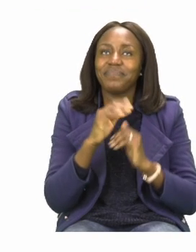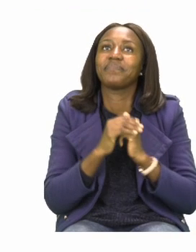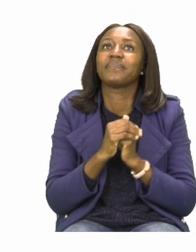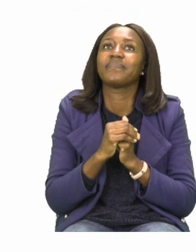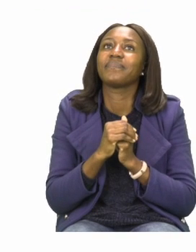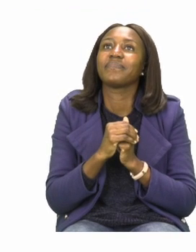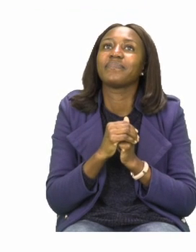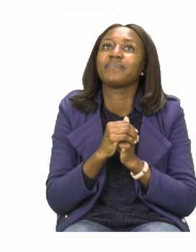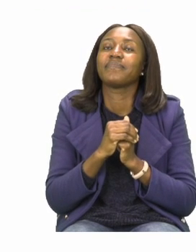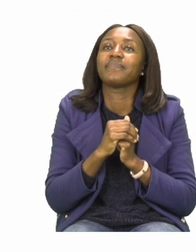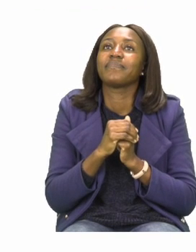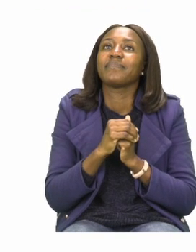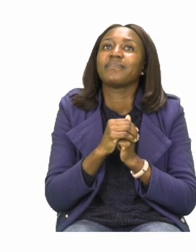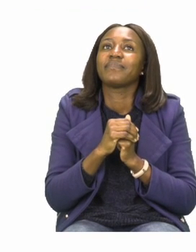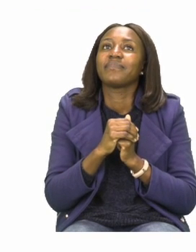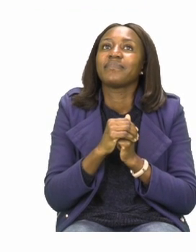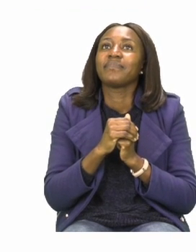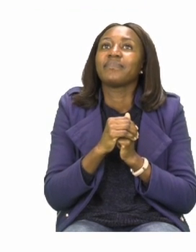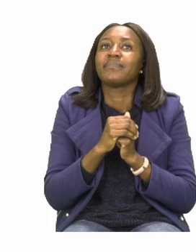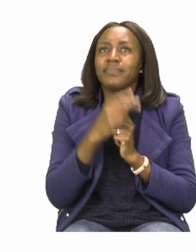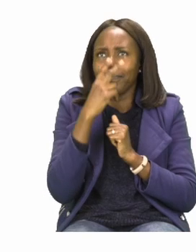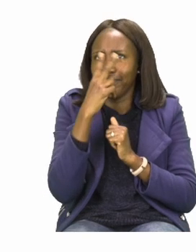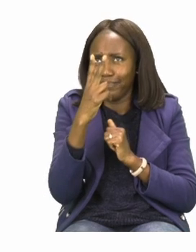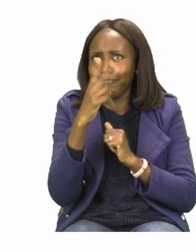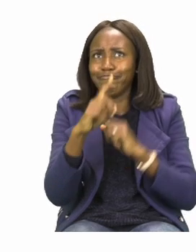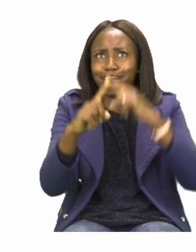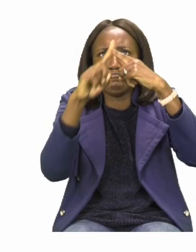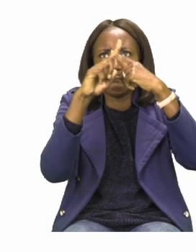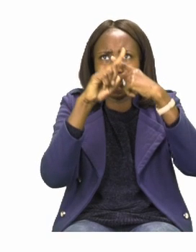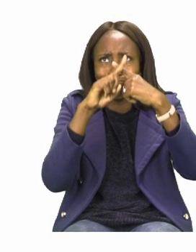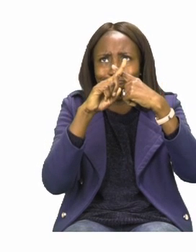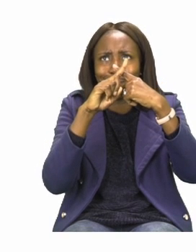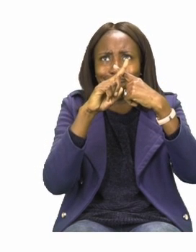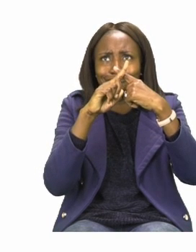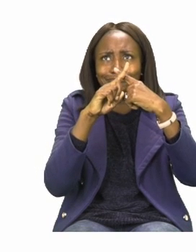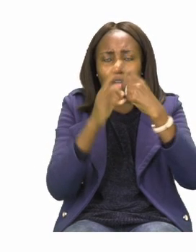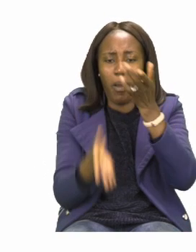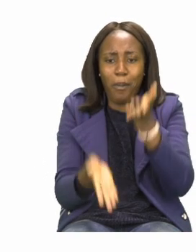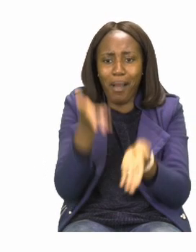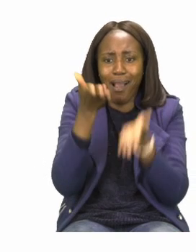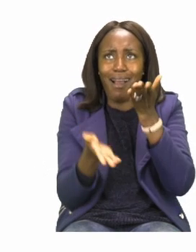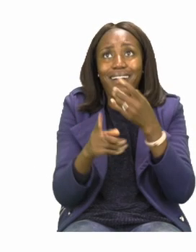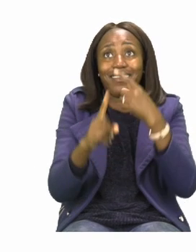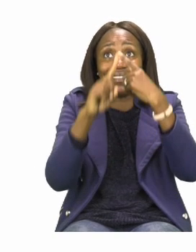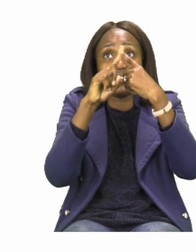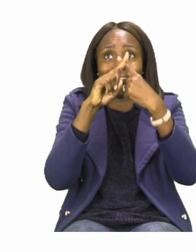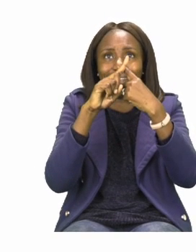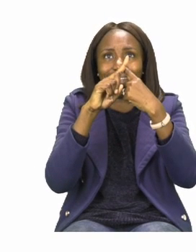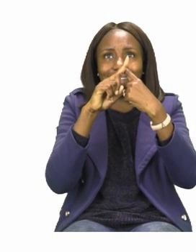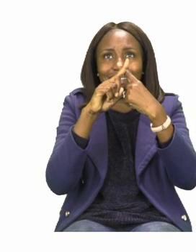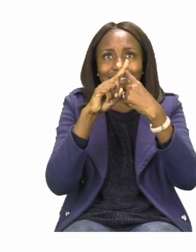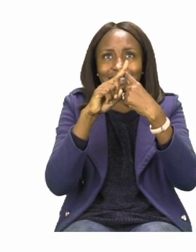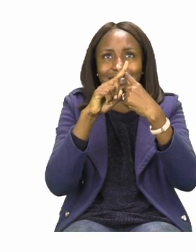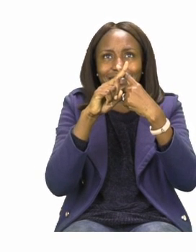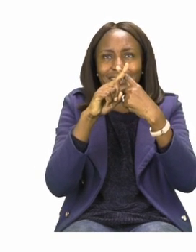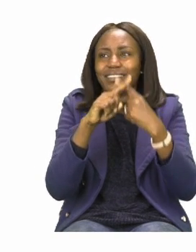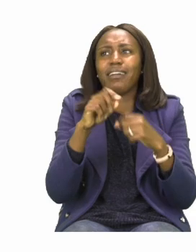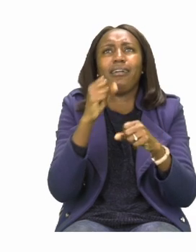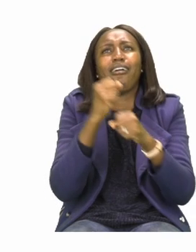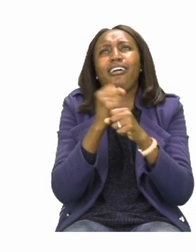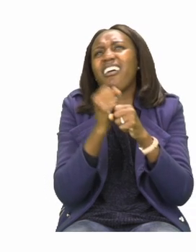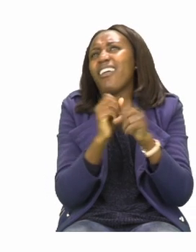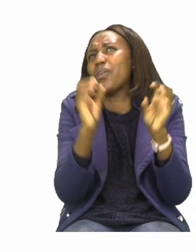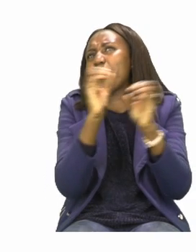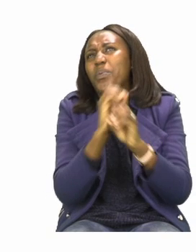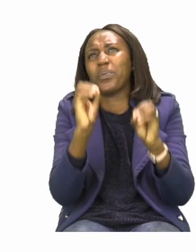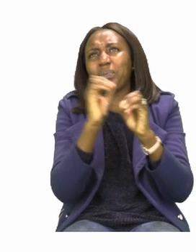On page 14, we have some multiplication wheels. Now, I know these are not difficult for us because